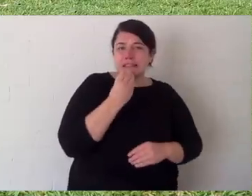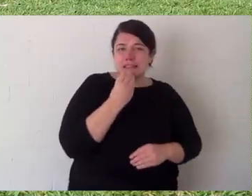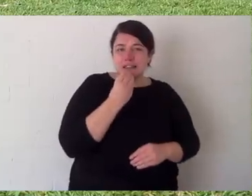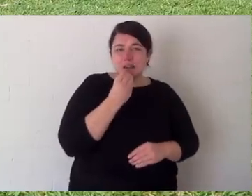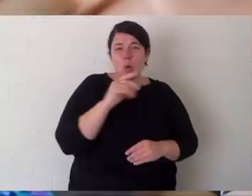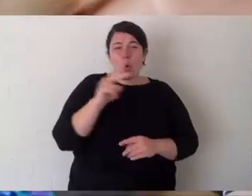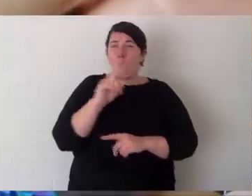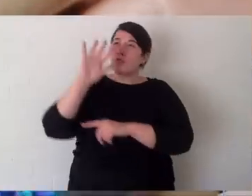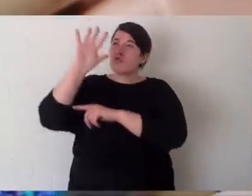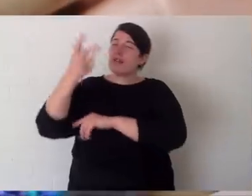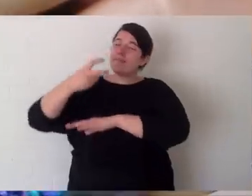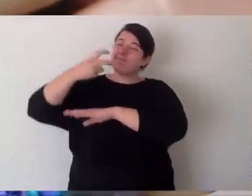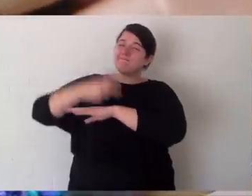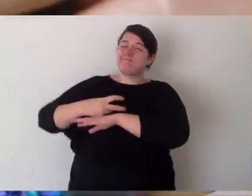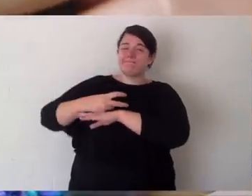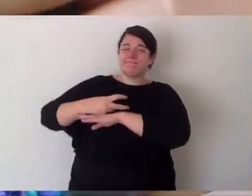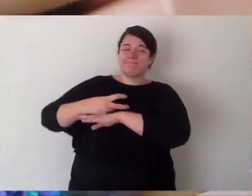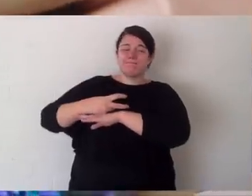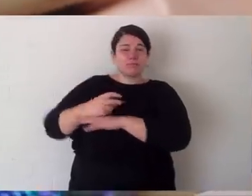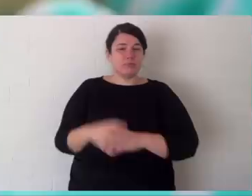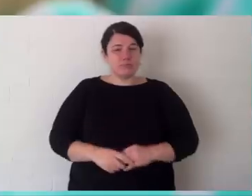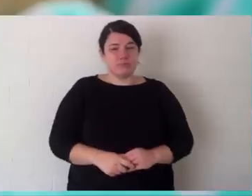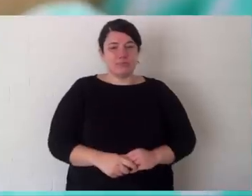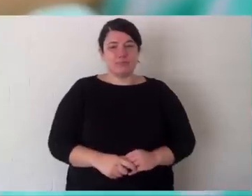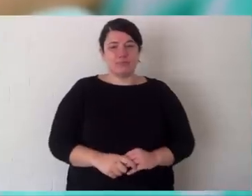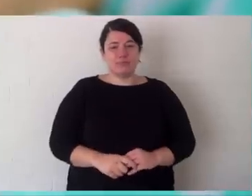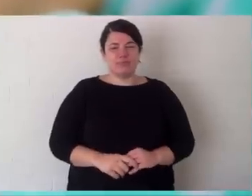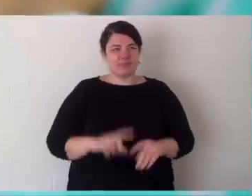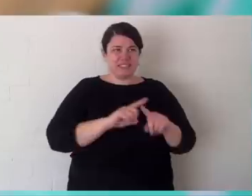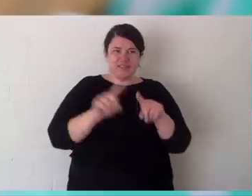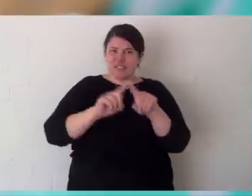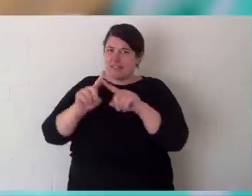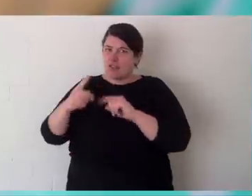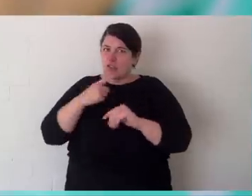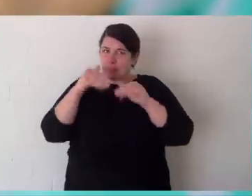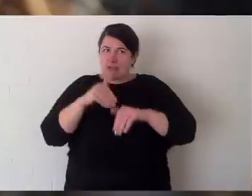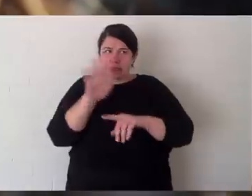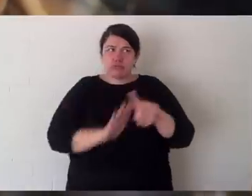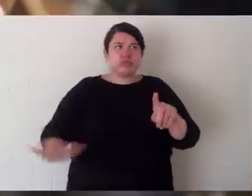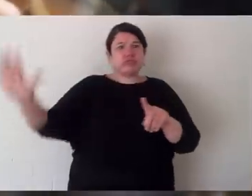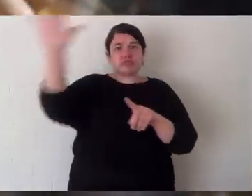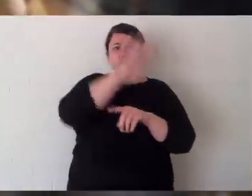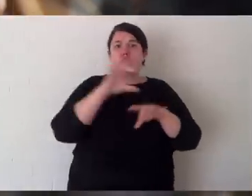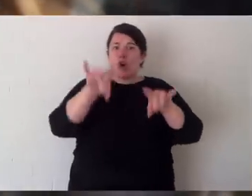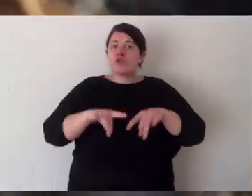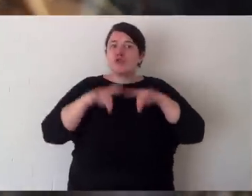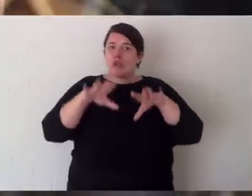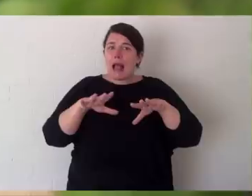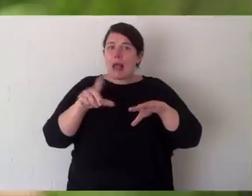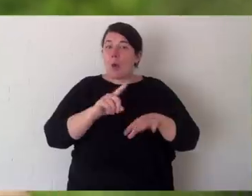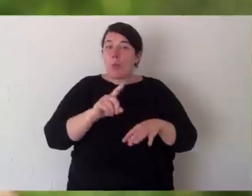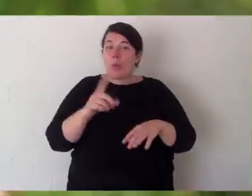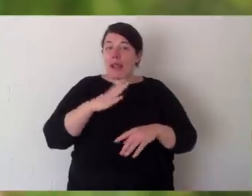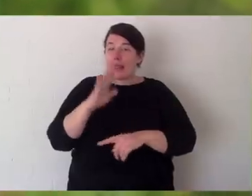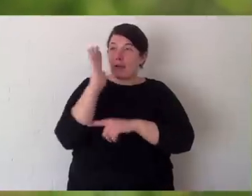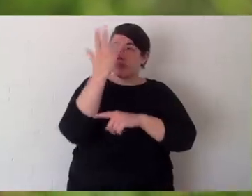feed. Or otherwise they just shelter under the shade of trees. Different species of kangaroos are found right throughout Australia.